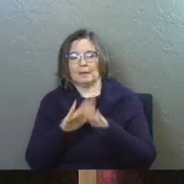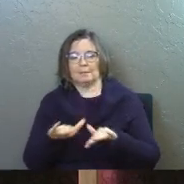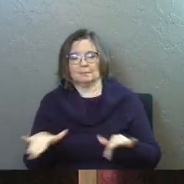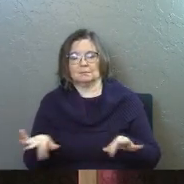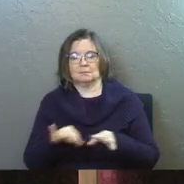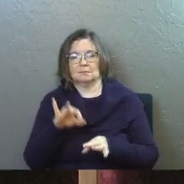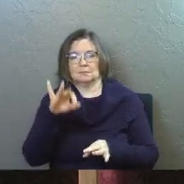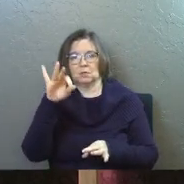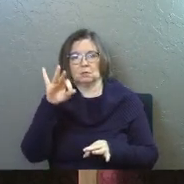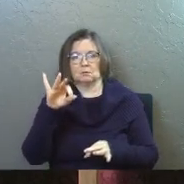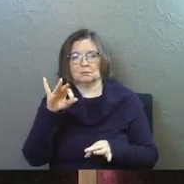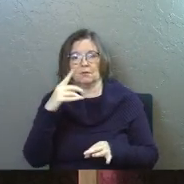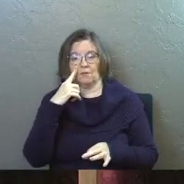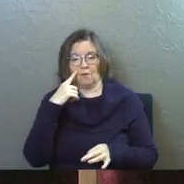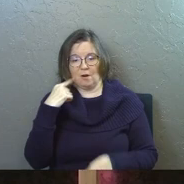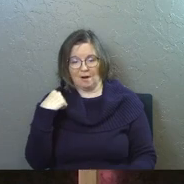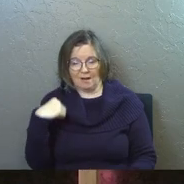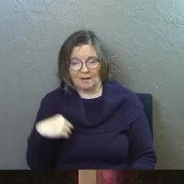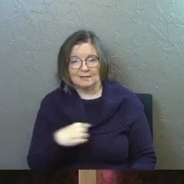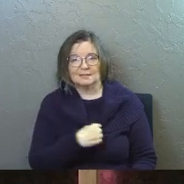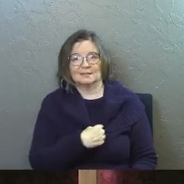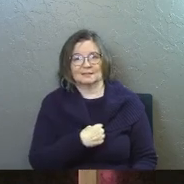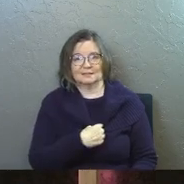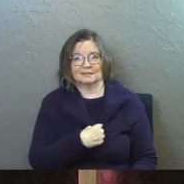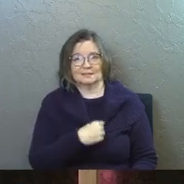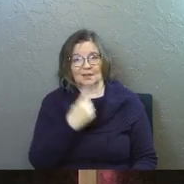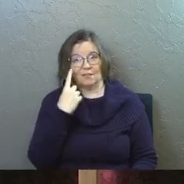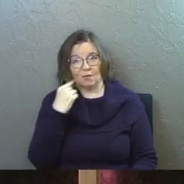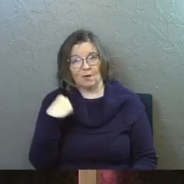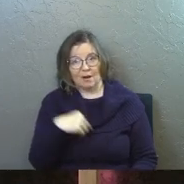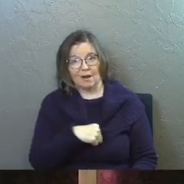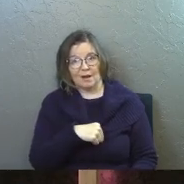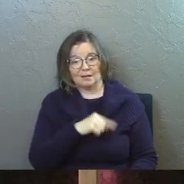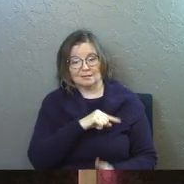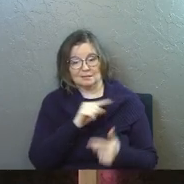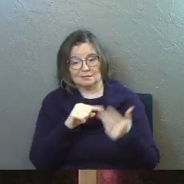for us, for us.